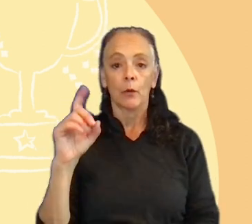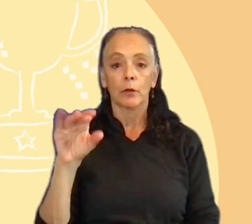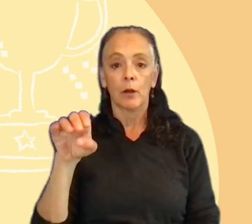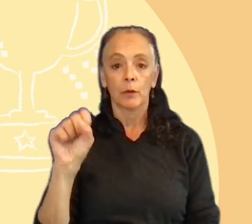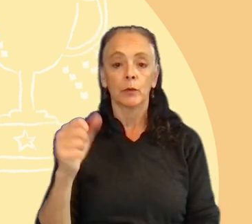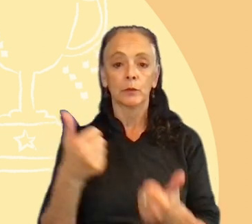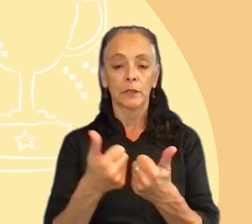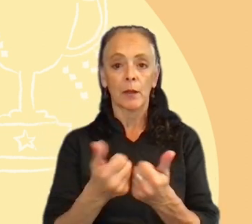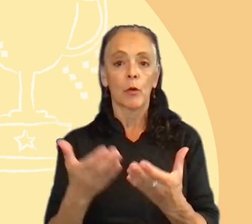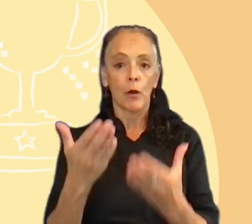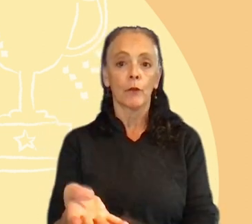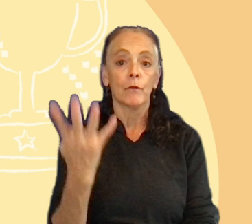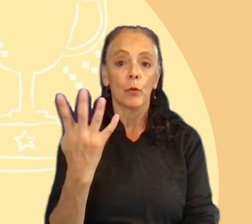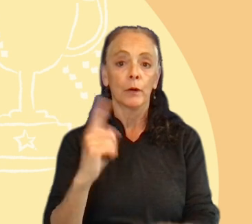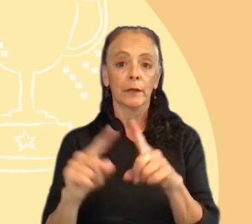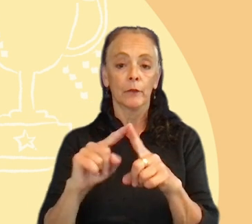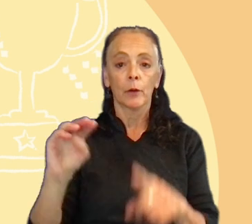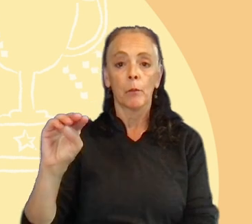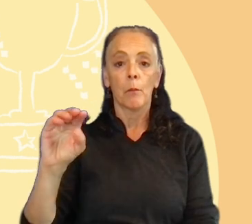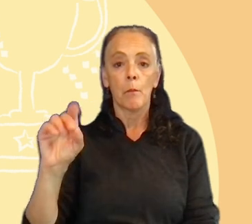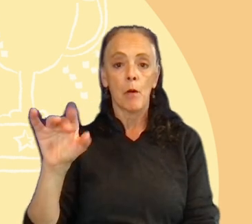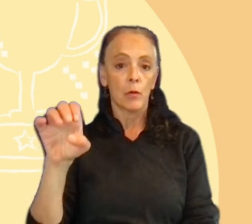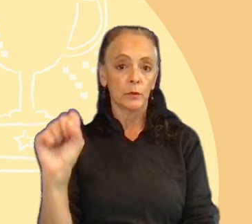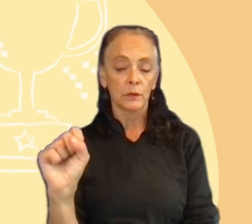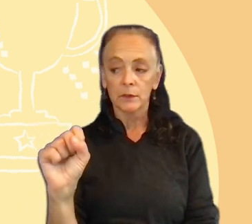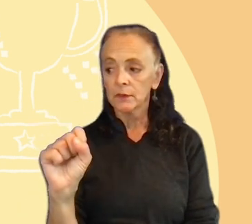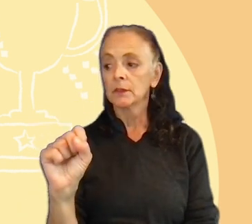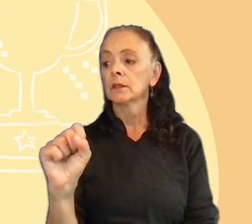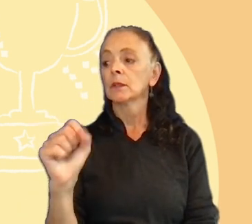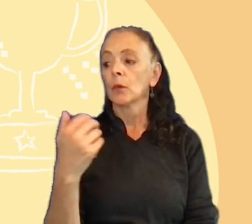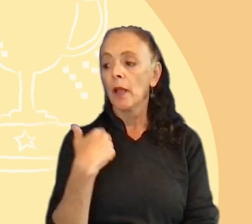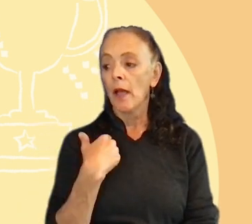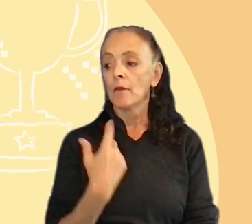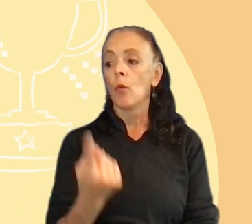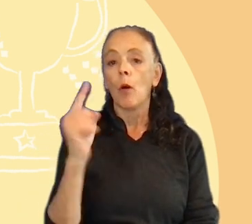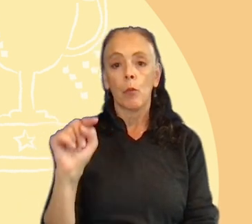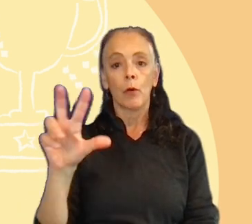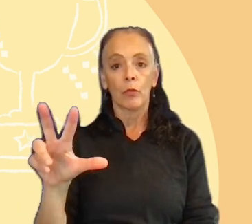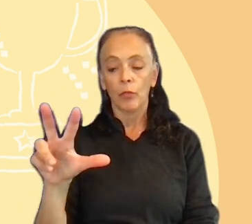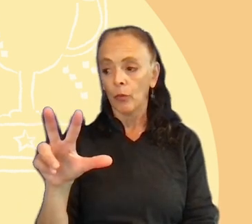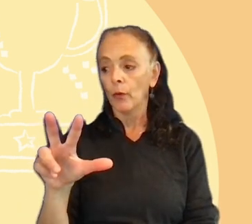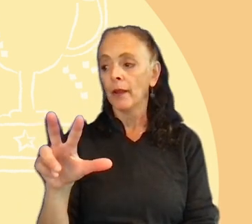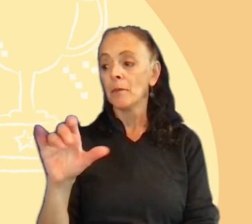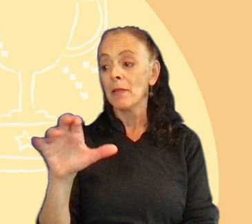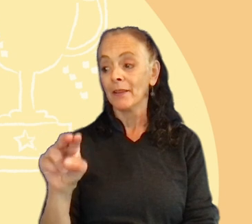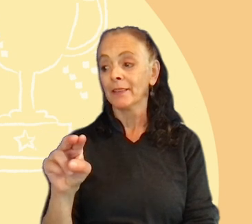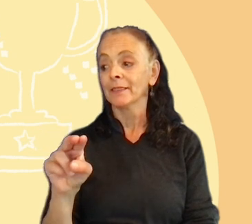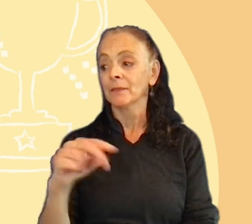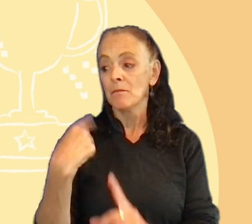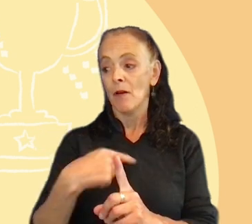game we offer four different game modes and we have 1.3 million monthly active users.